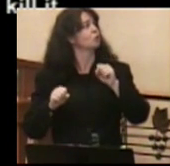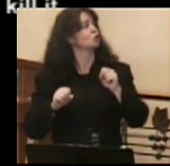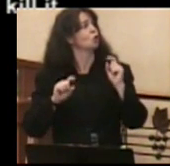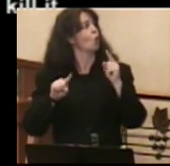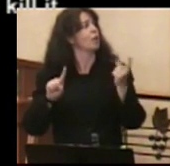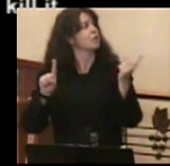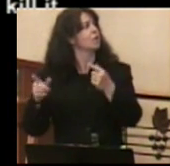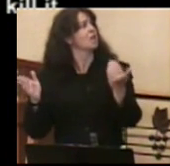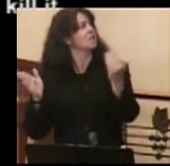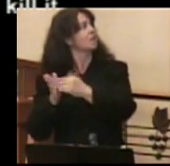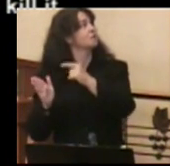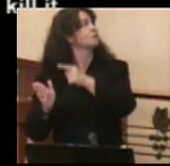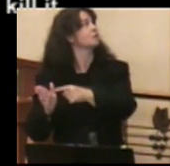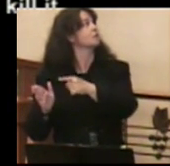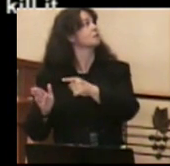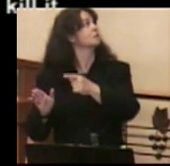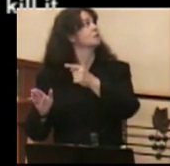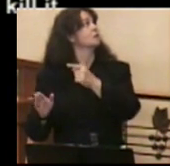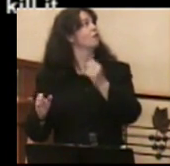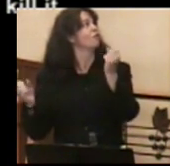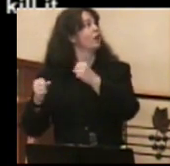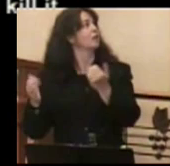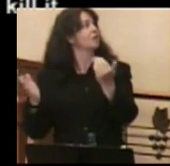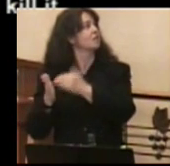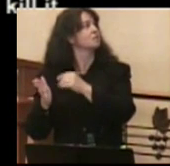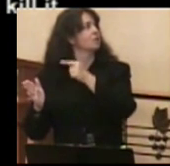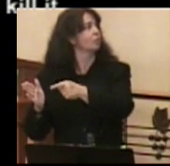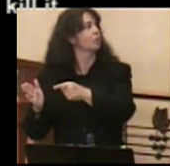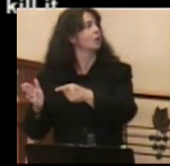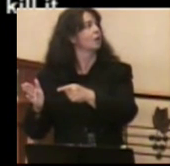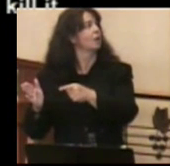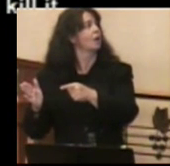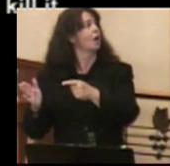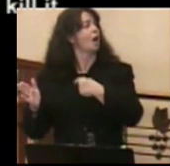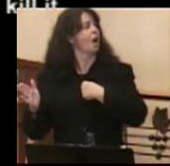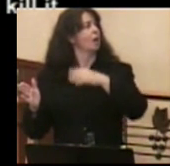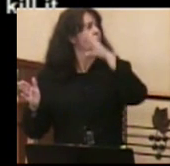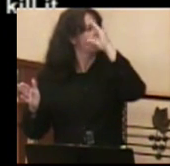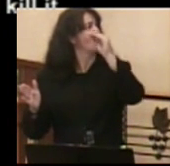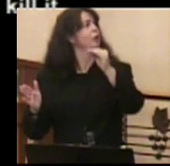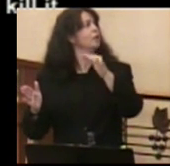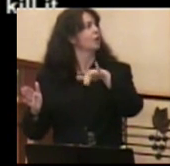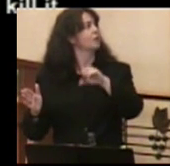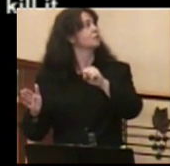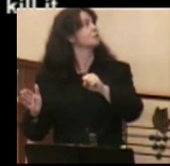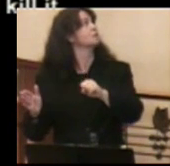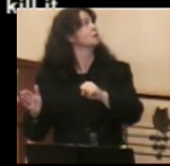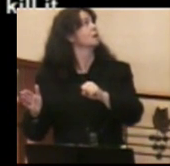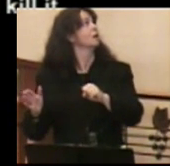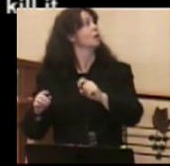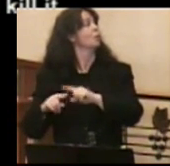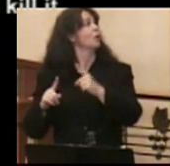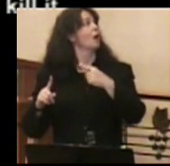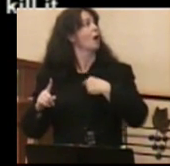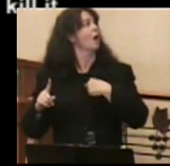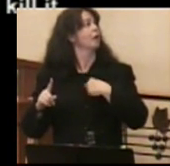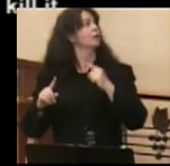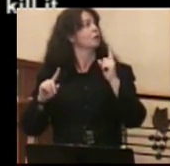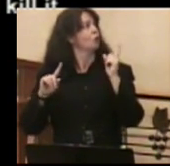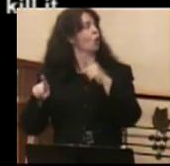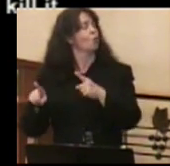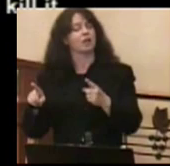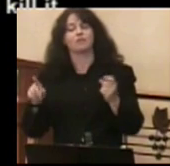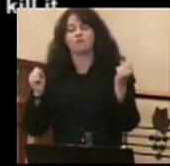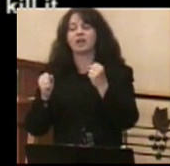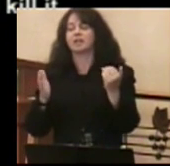never apply for your king until the land of the law. I don't matter if it's a start to come, for I